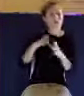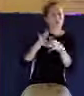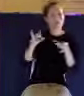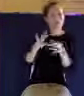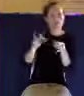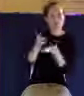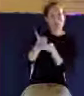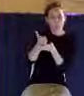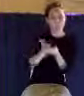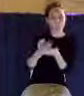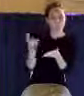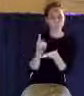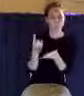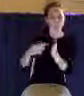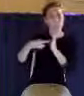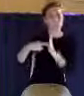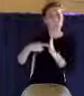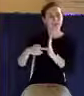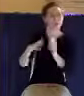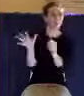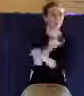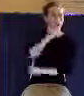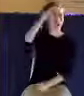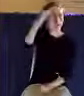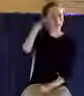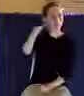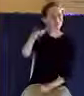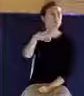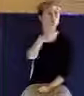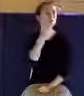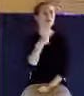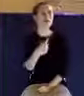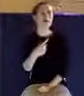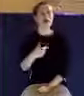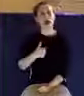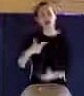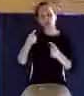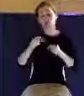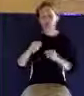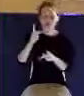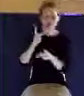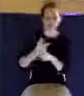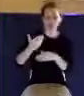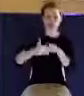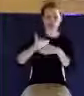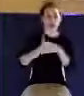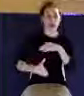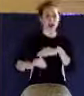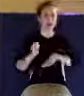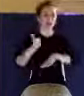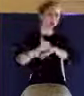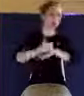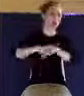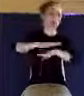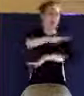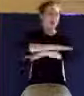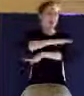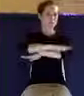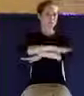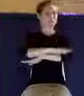we do that in English? You ever say, you know, I'm trying to keep bread on the table. What does bread stand for? It stands for all of the groceries.